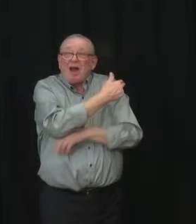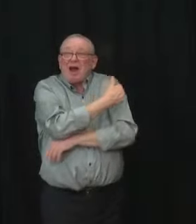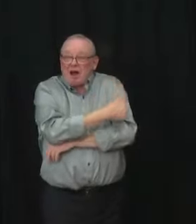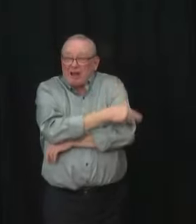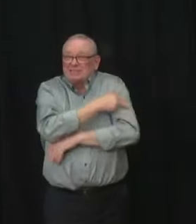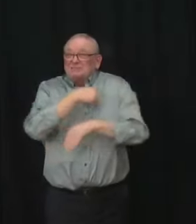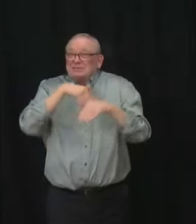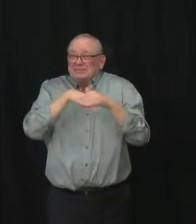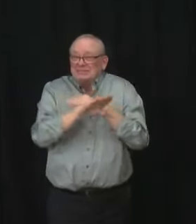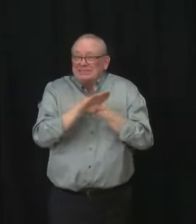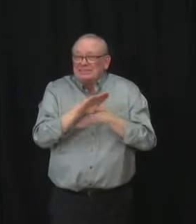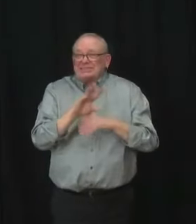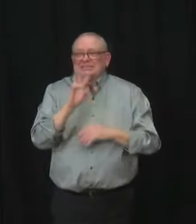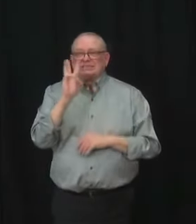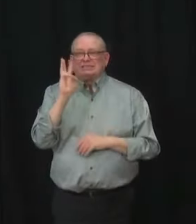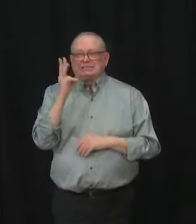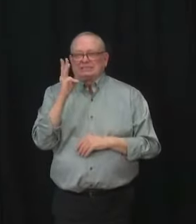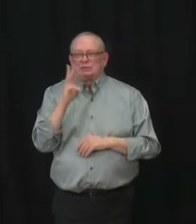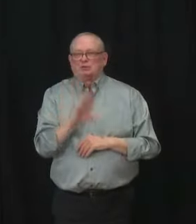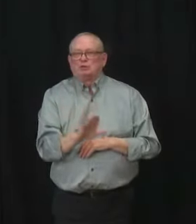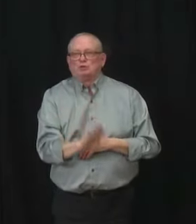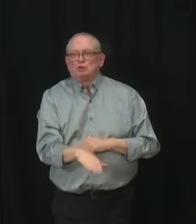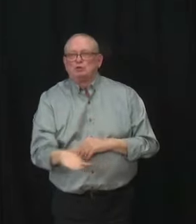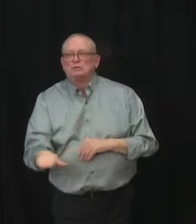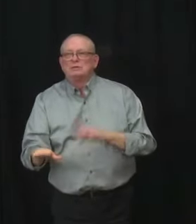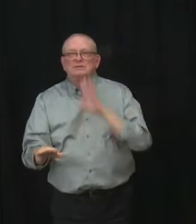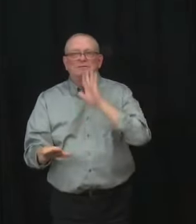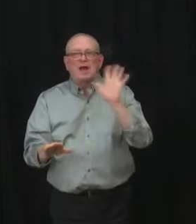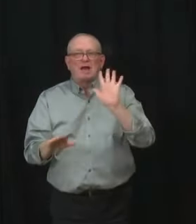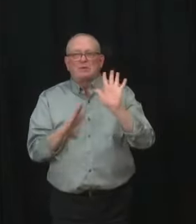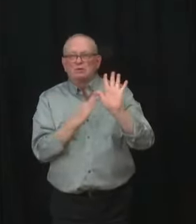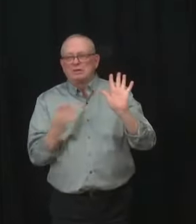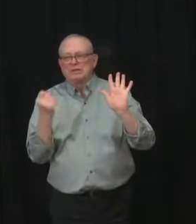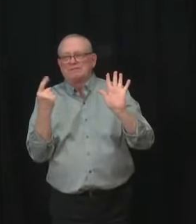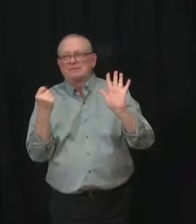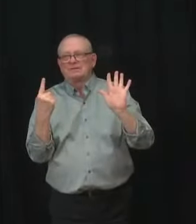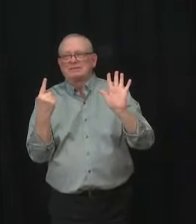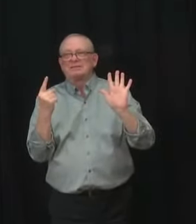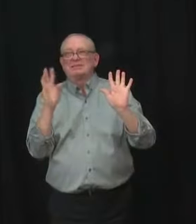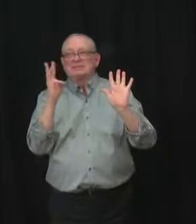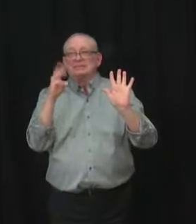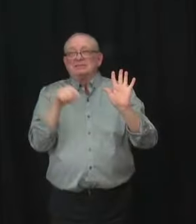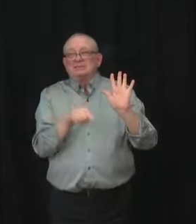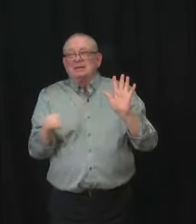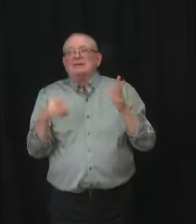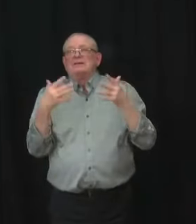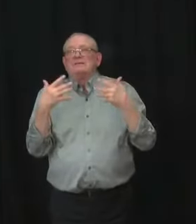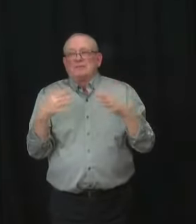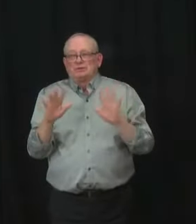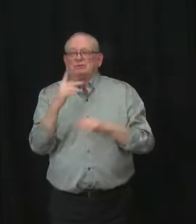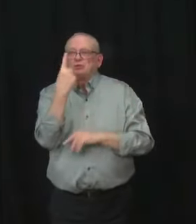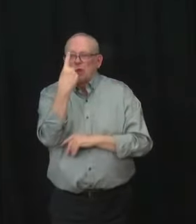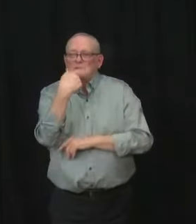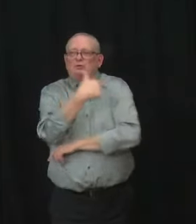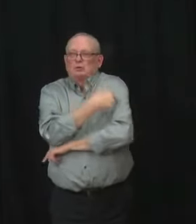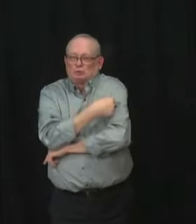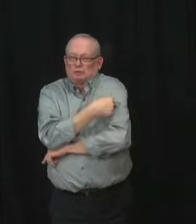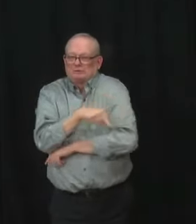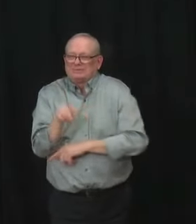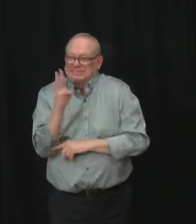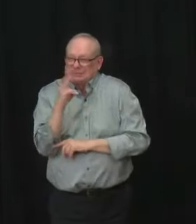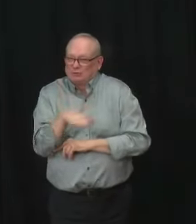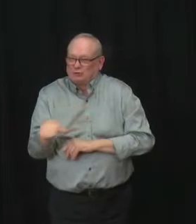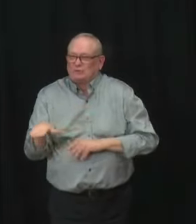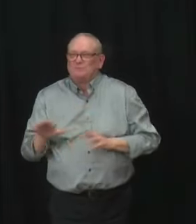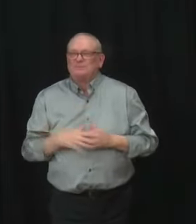hospitalizations in those in this age group who have had one dose. This is compared with 75 hospitalizations